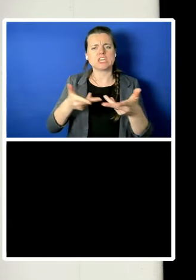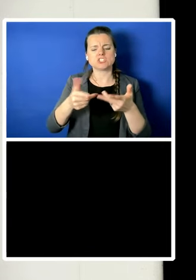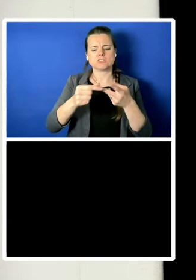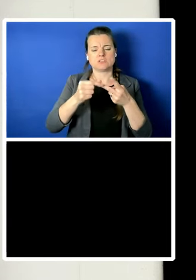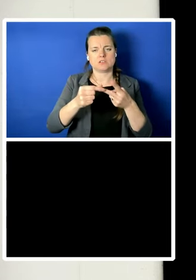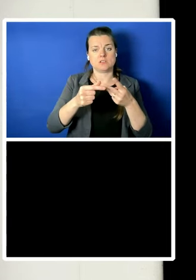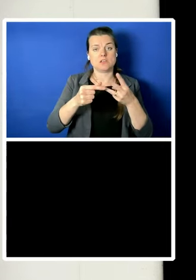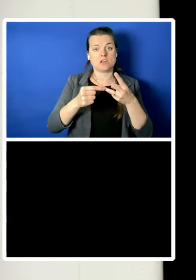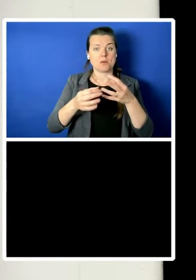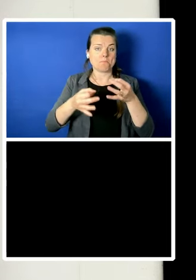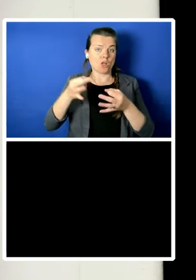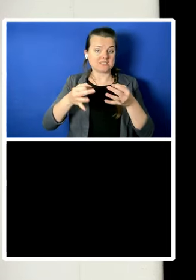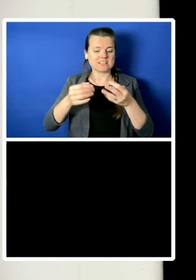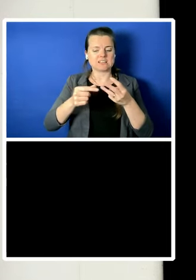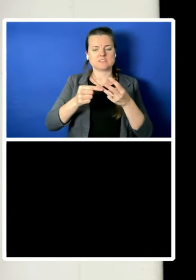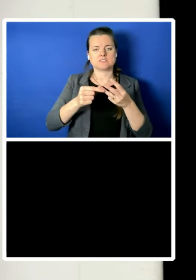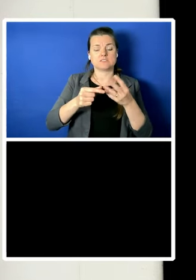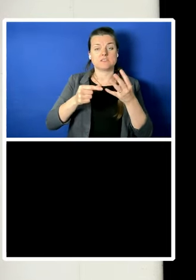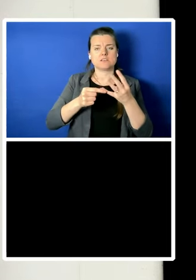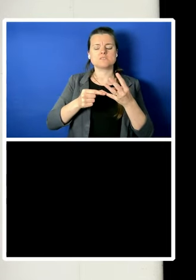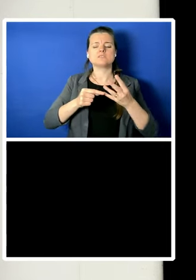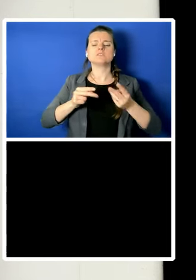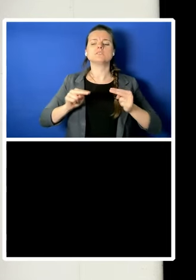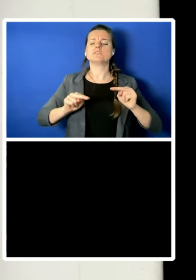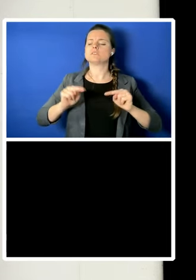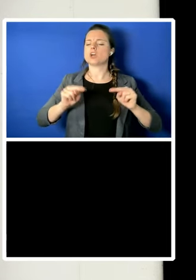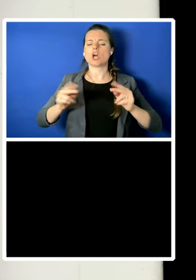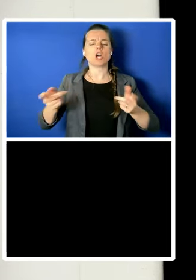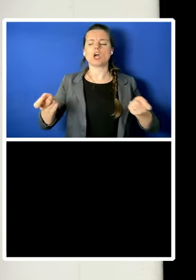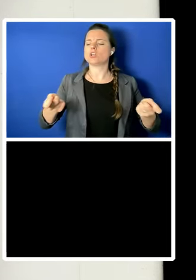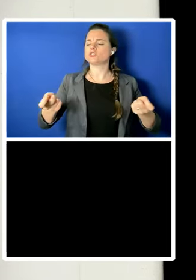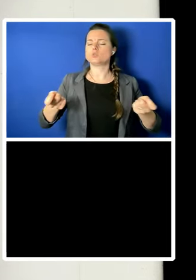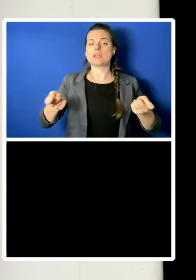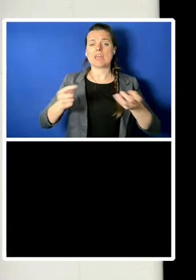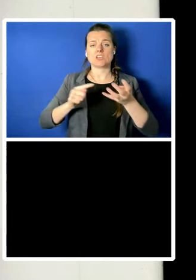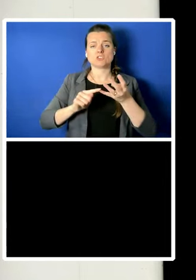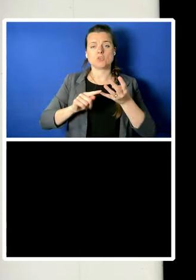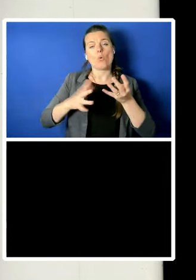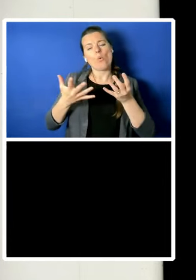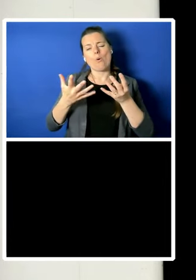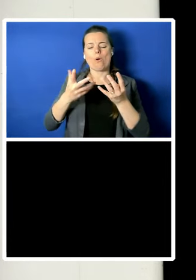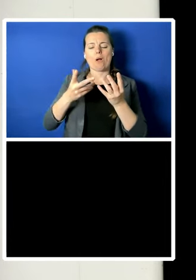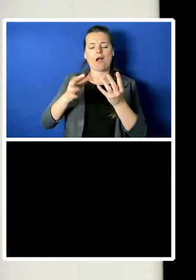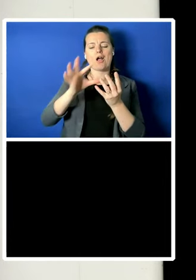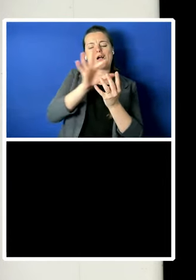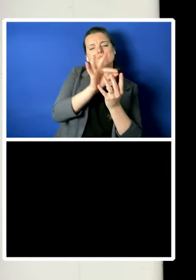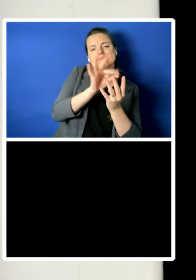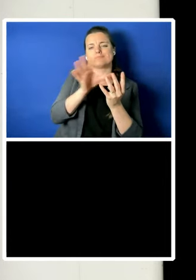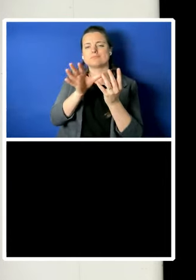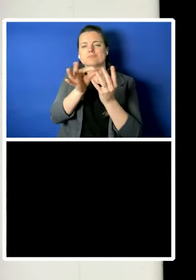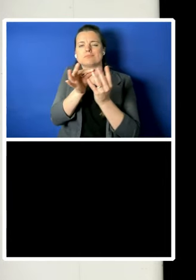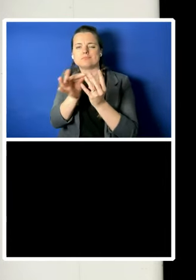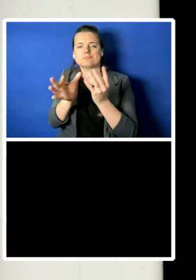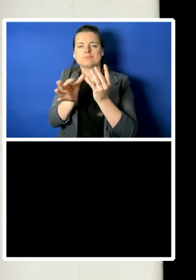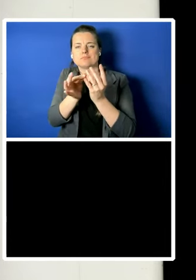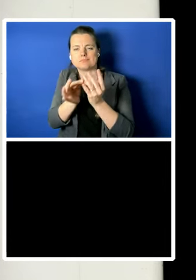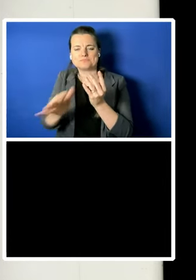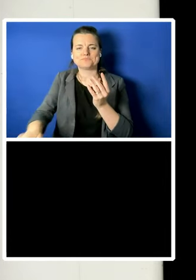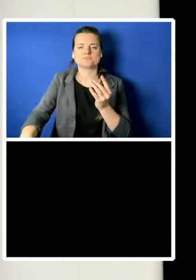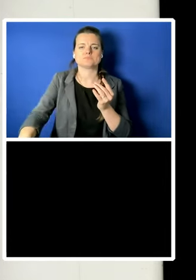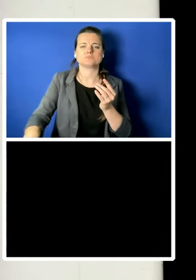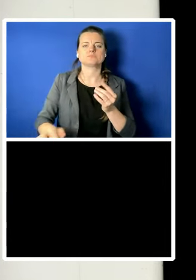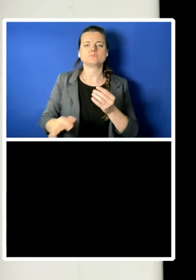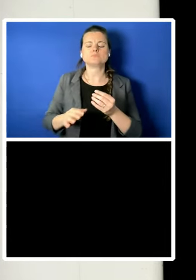adjudication, or some combination of these. Rights and freedoms, whilst they are a